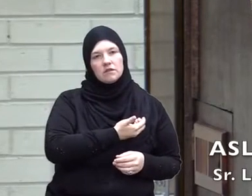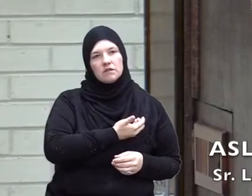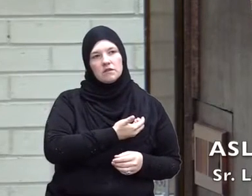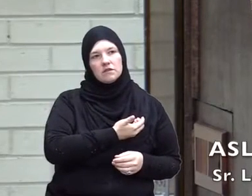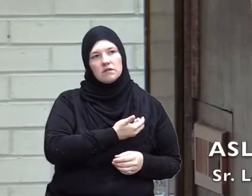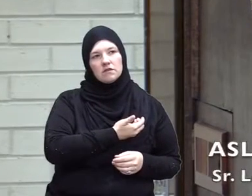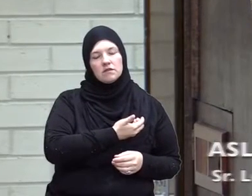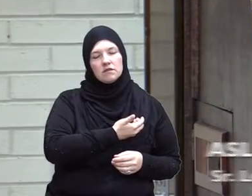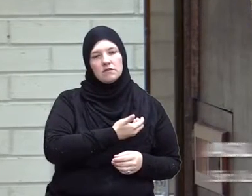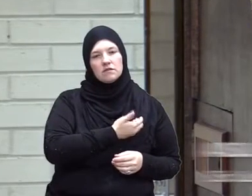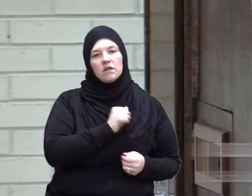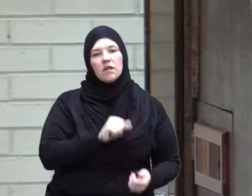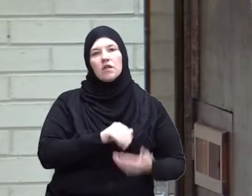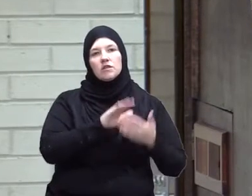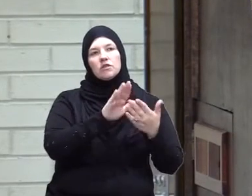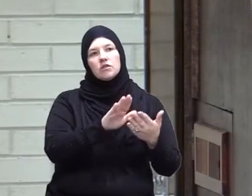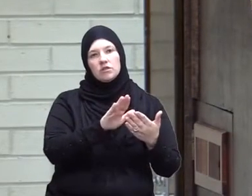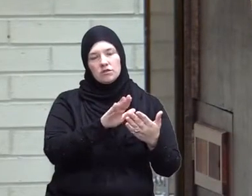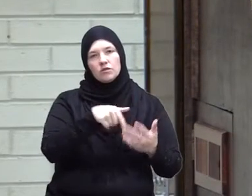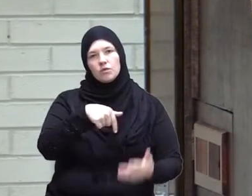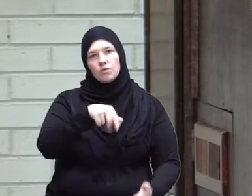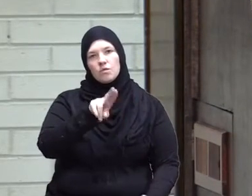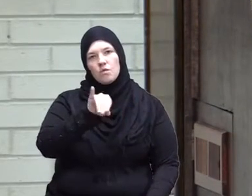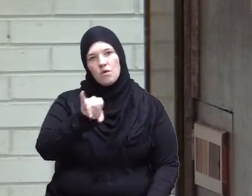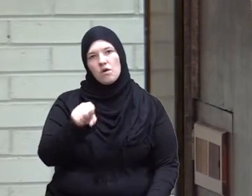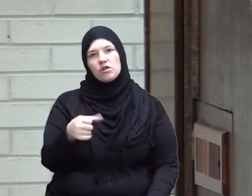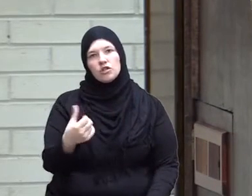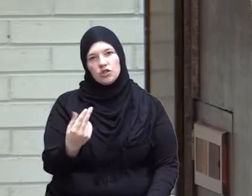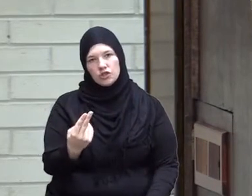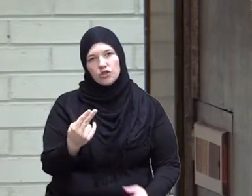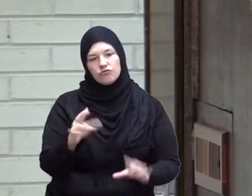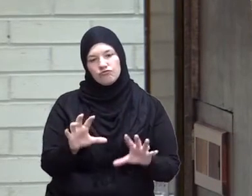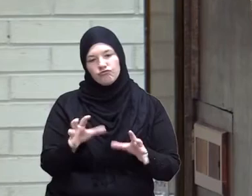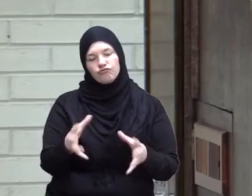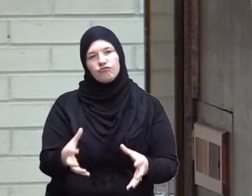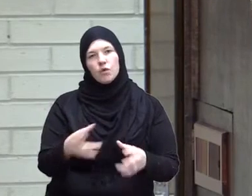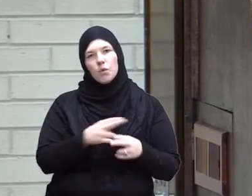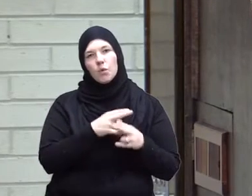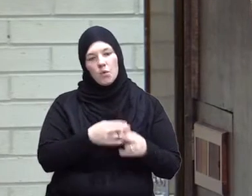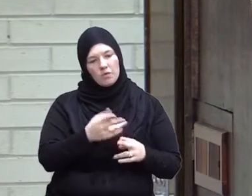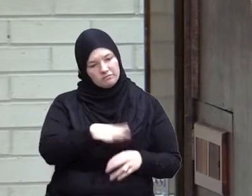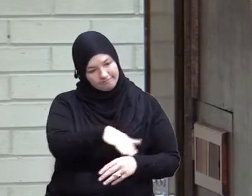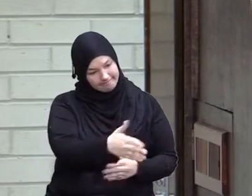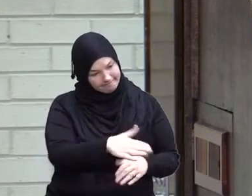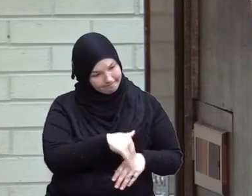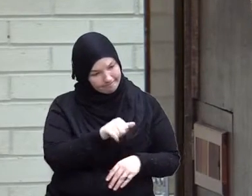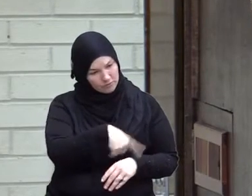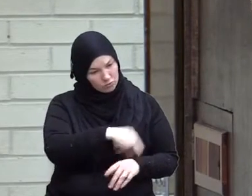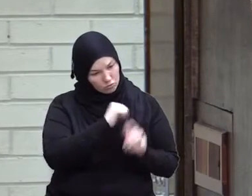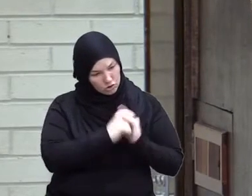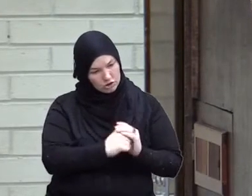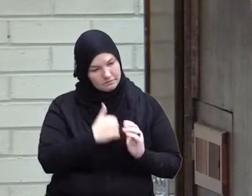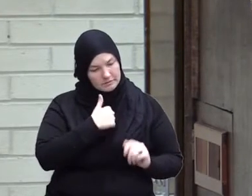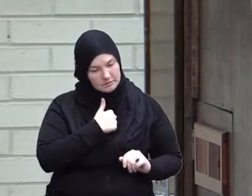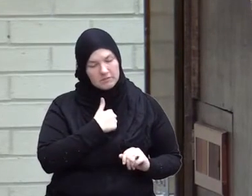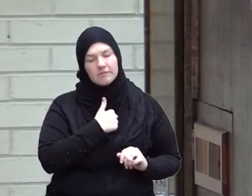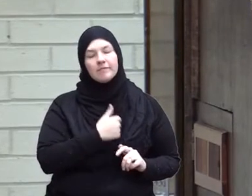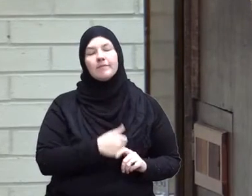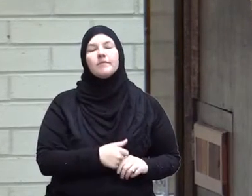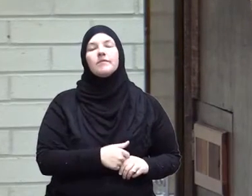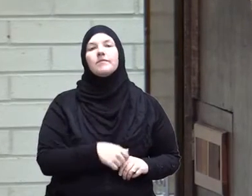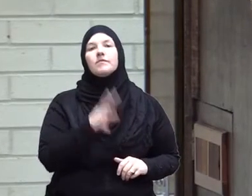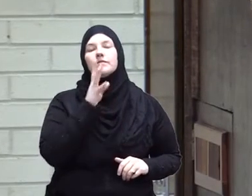addressing the qurashites Allah subhanahu wa ta'ala called them to worship him what did he say he said